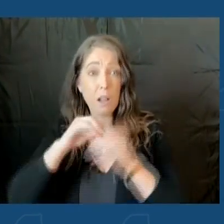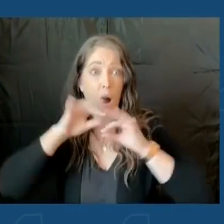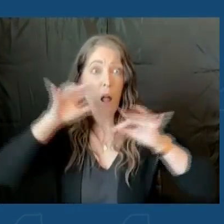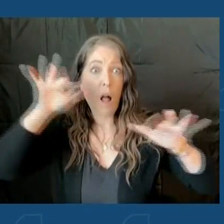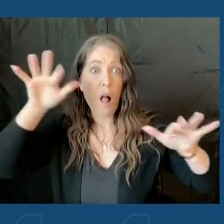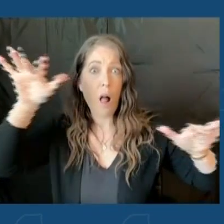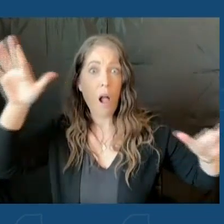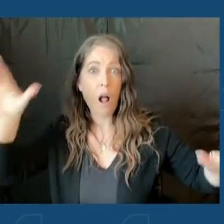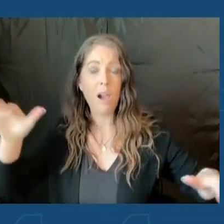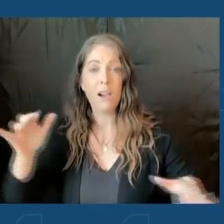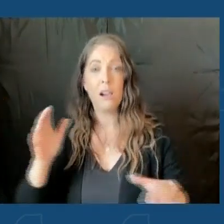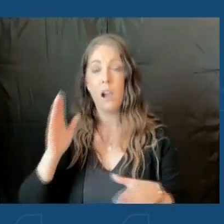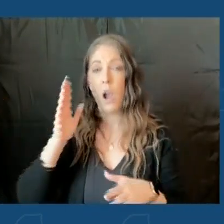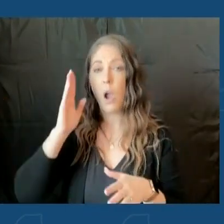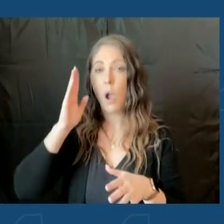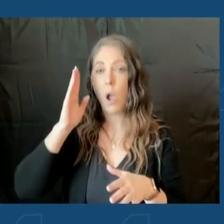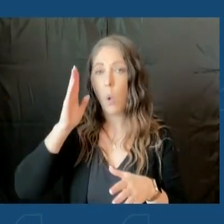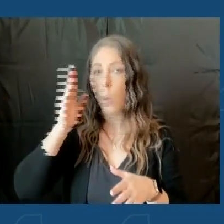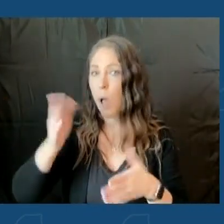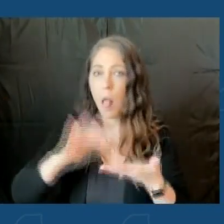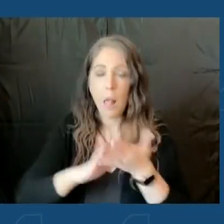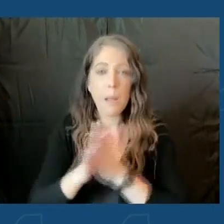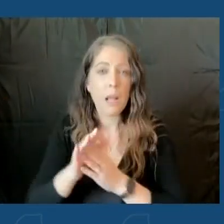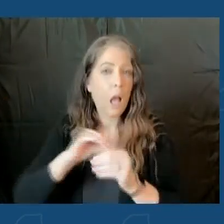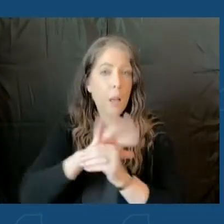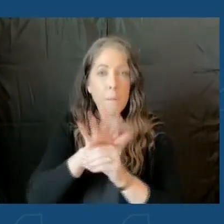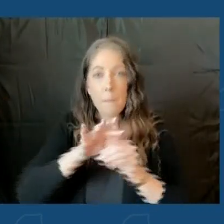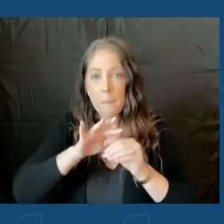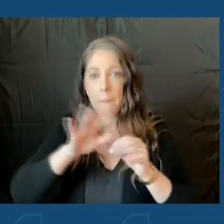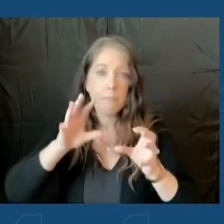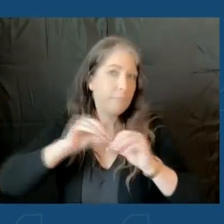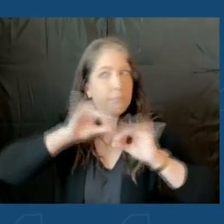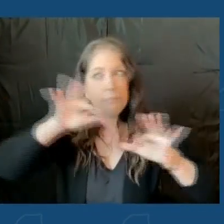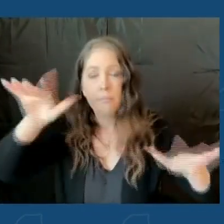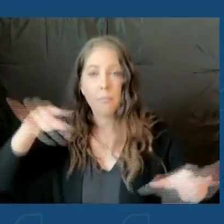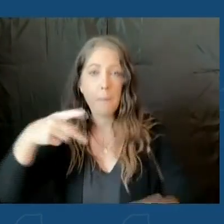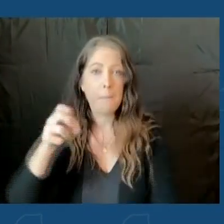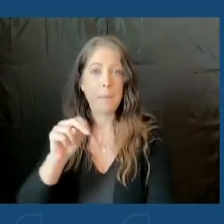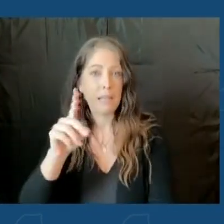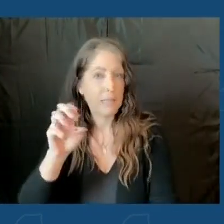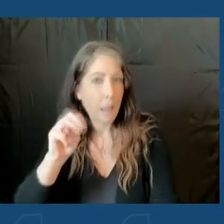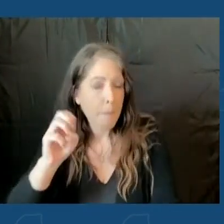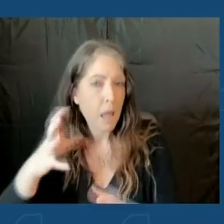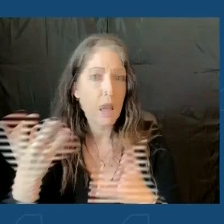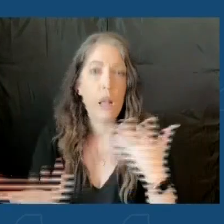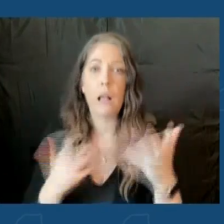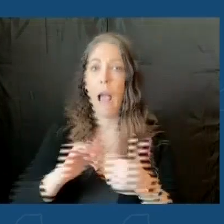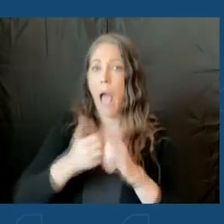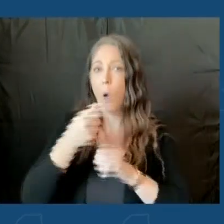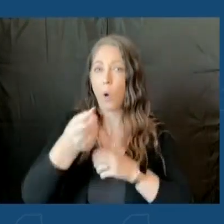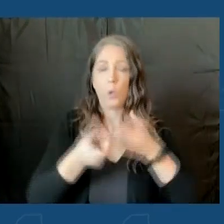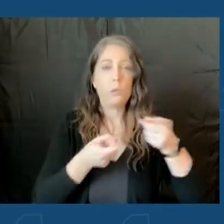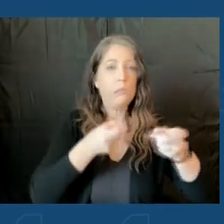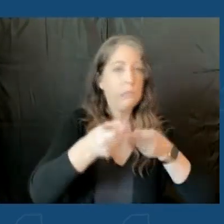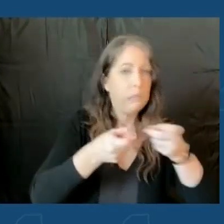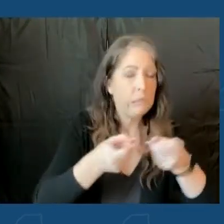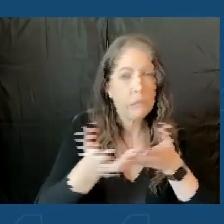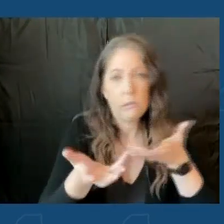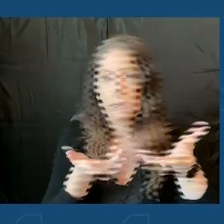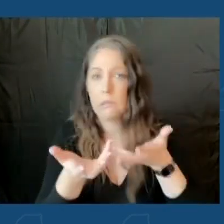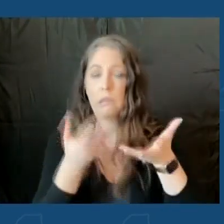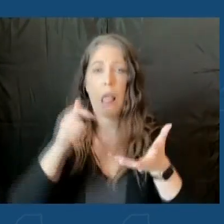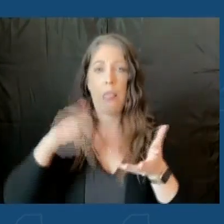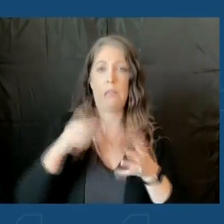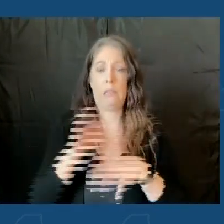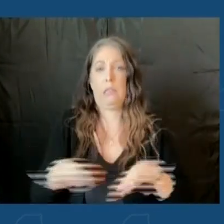consecutive months it becomes endemic? I just want to get a better sense of, like, how we're handling, you know, this critical period